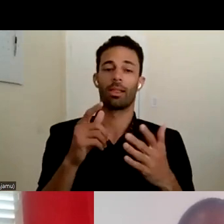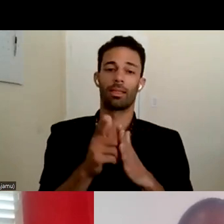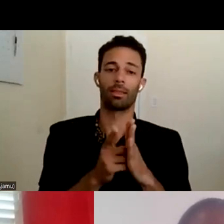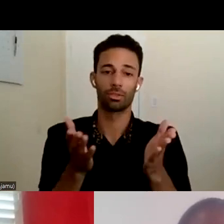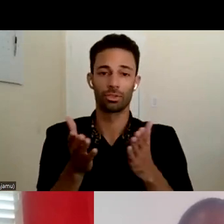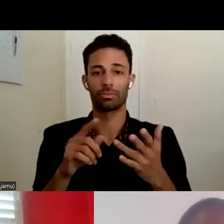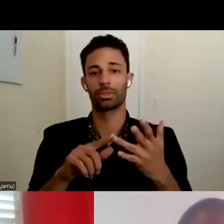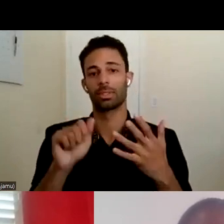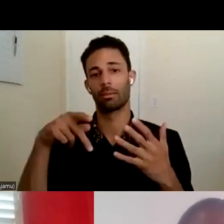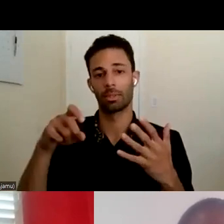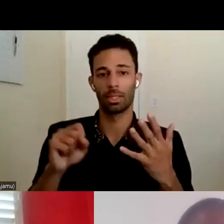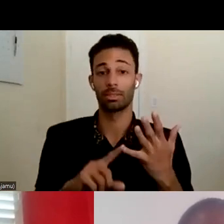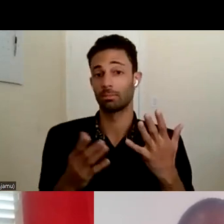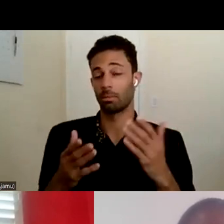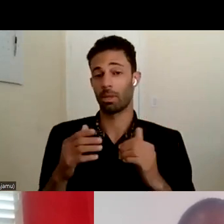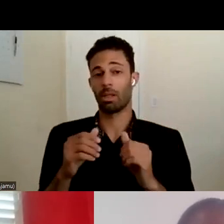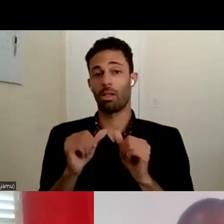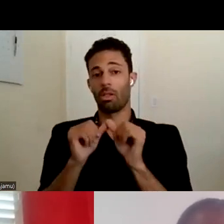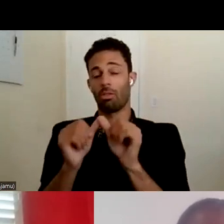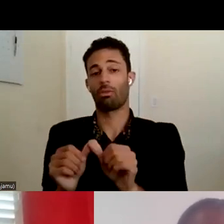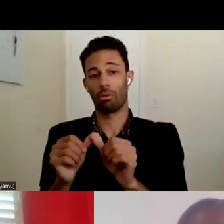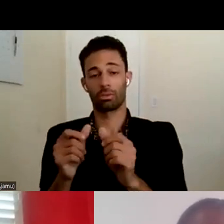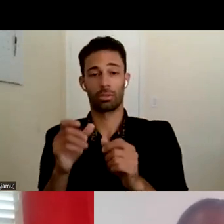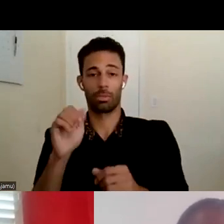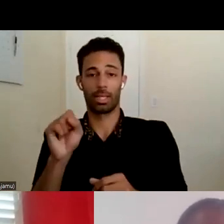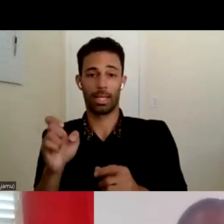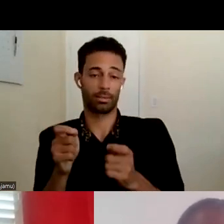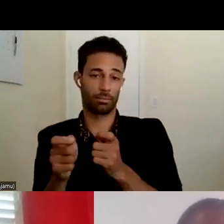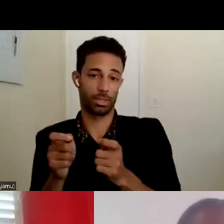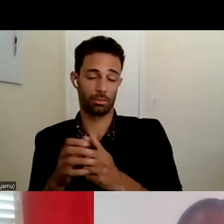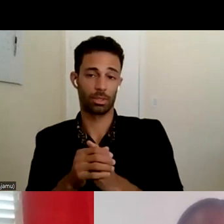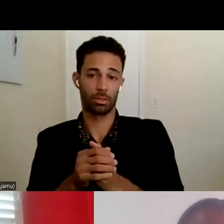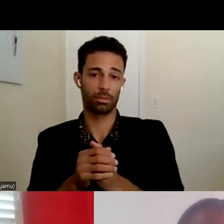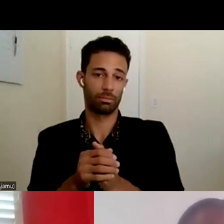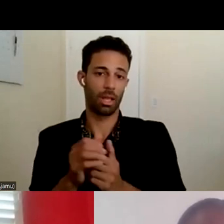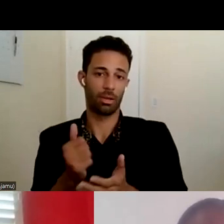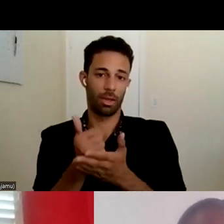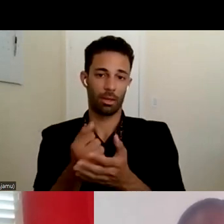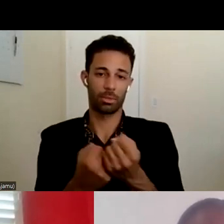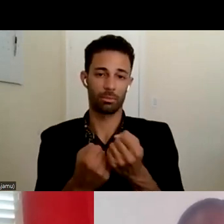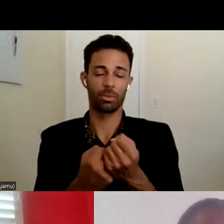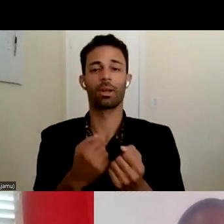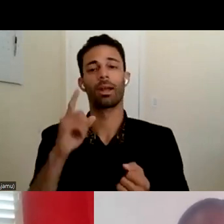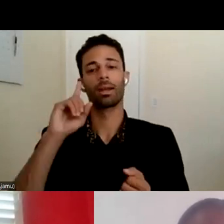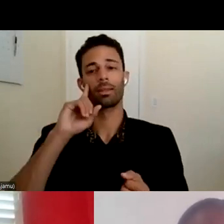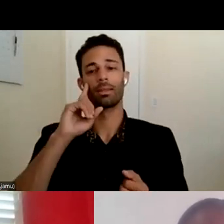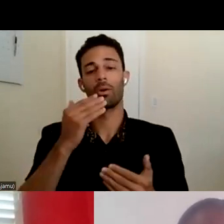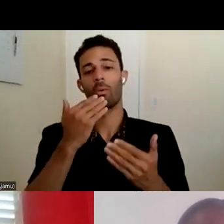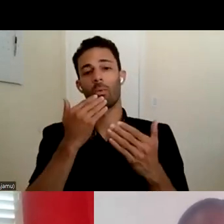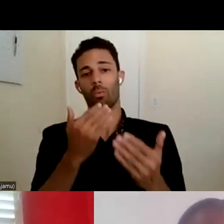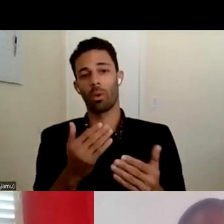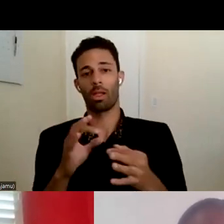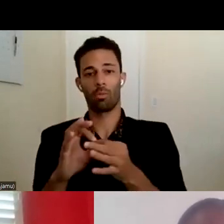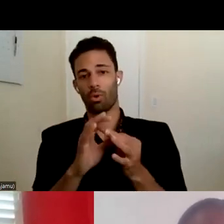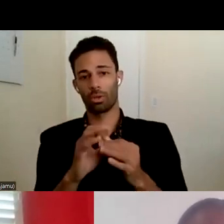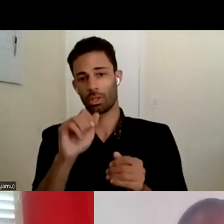APS, maybe longer-term case management, some of that mental health support. And I really think that you know well-coordinated AAA is